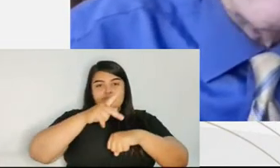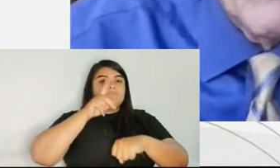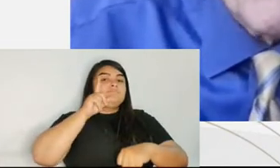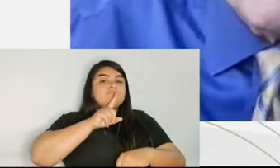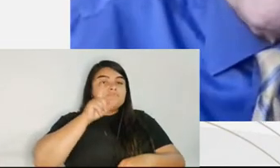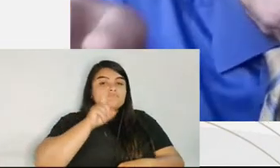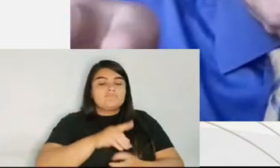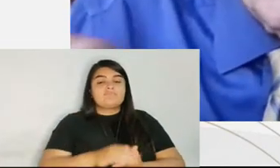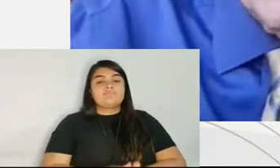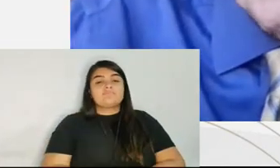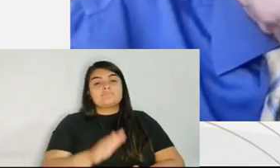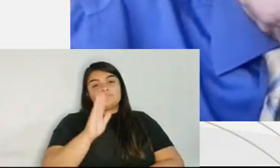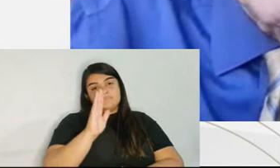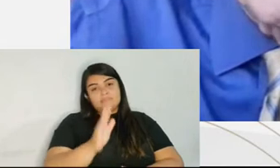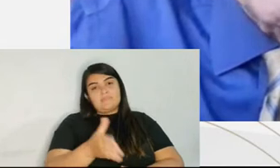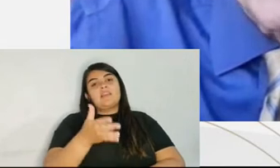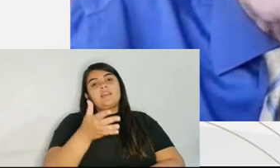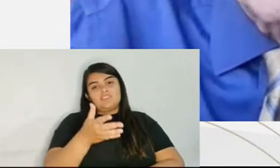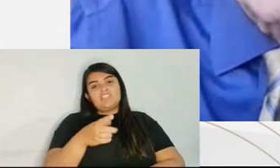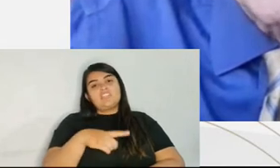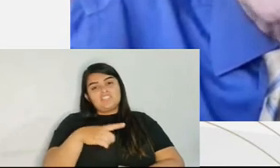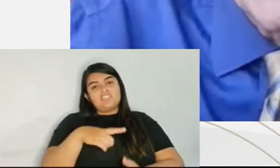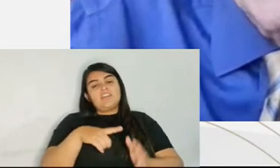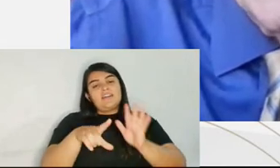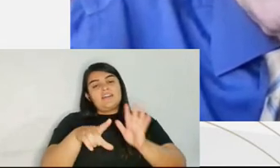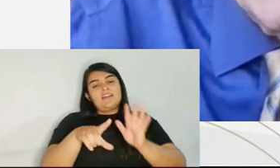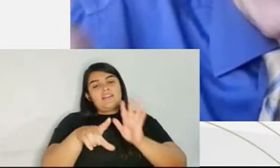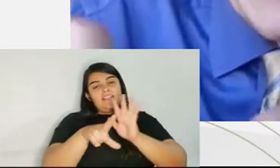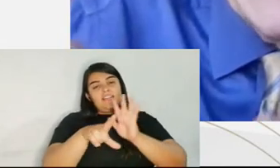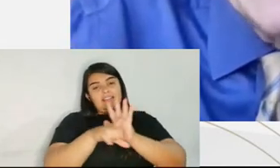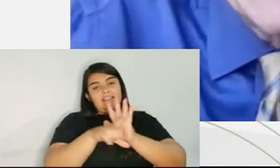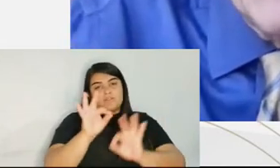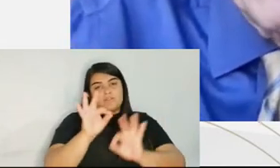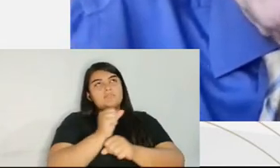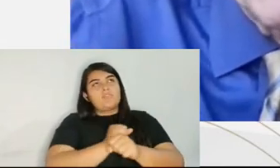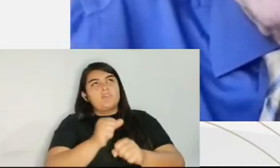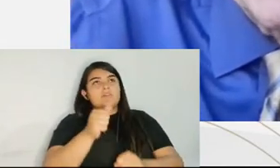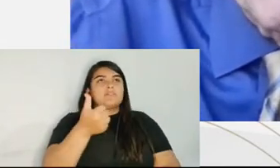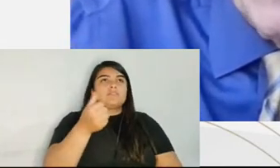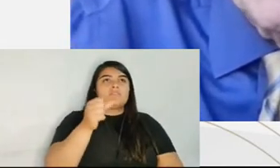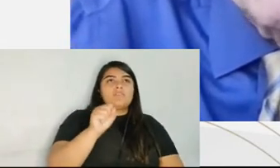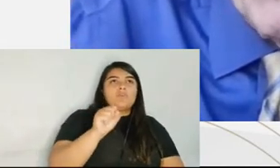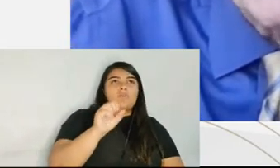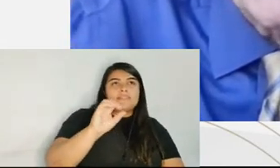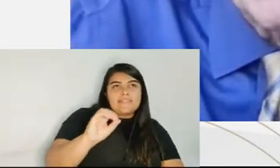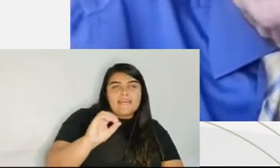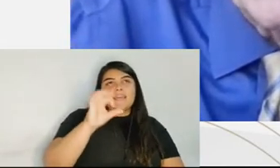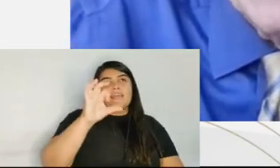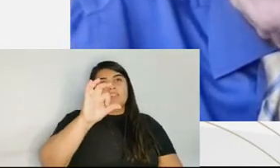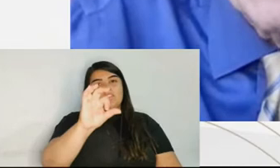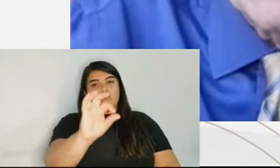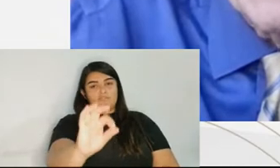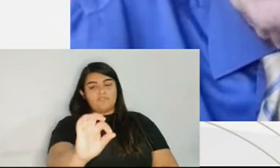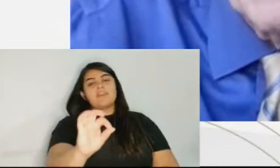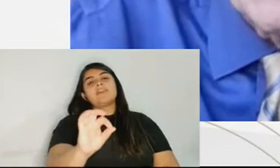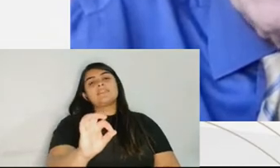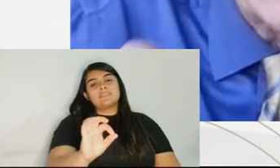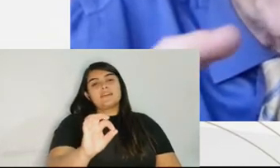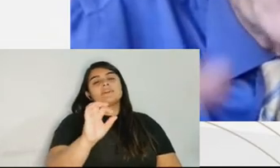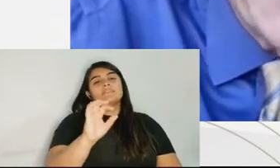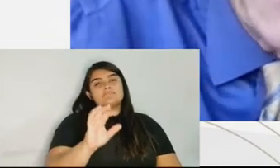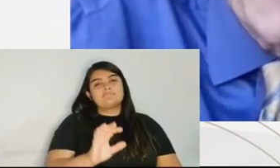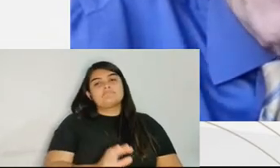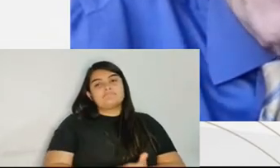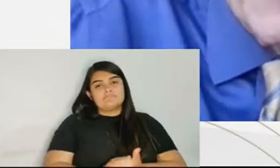1890s, overall, in the criminal code in Massachusetts, 87% of felony prosecutions ended in guilty